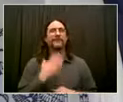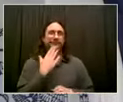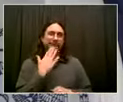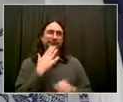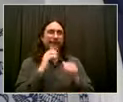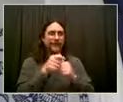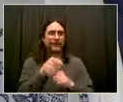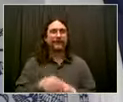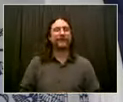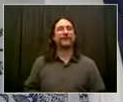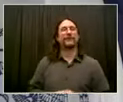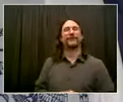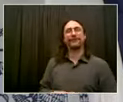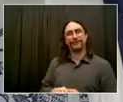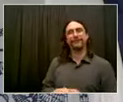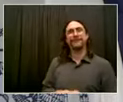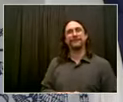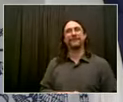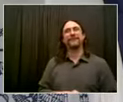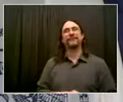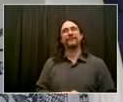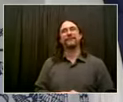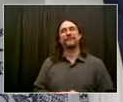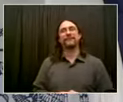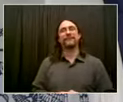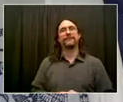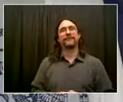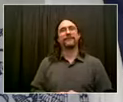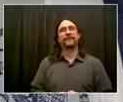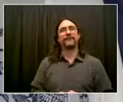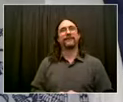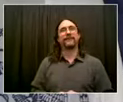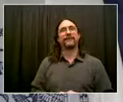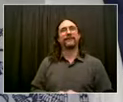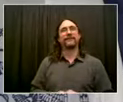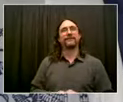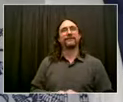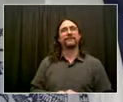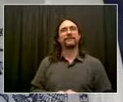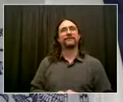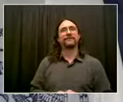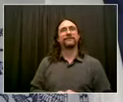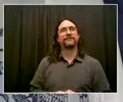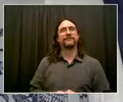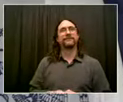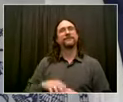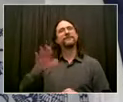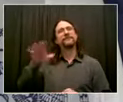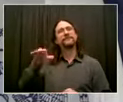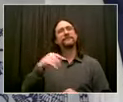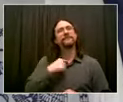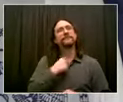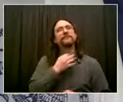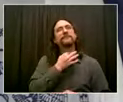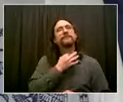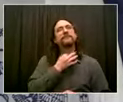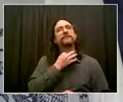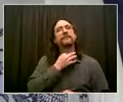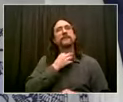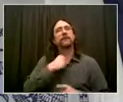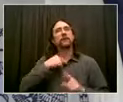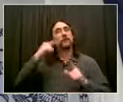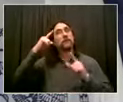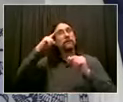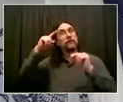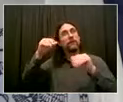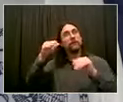Pfizer is going to get the permission, hopefully, for 2 to 12 years old